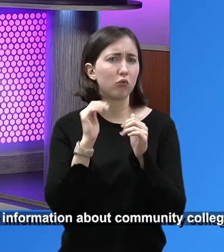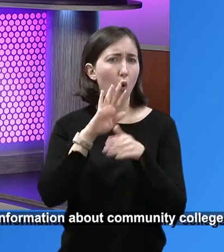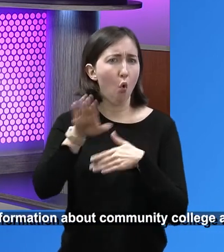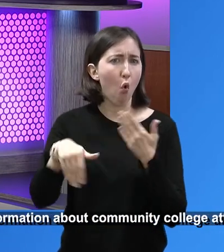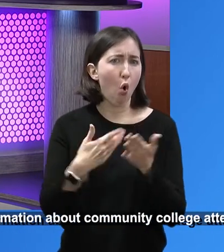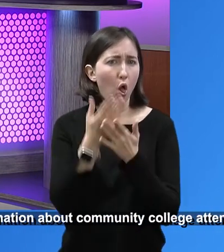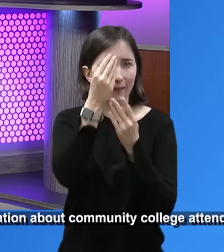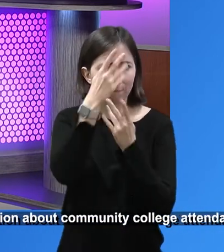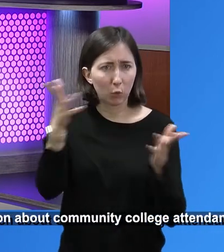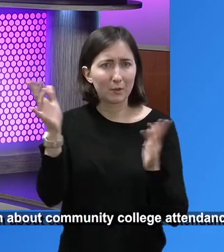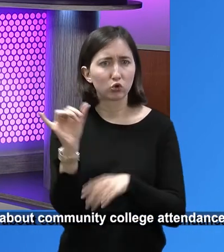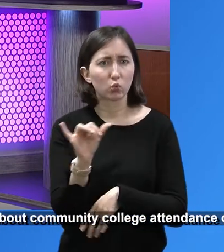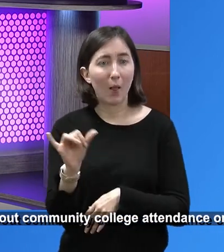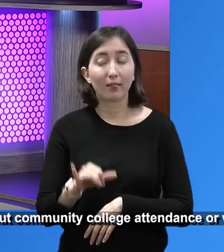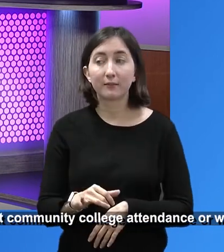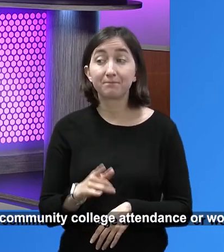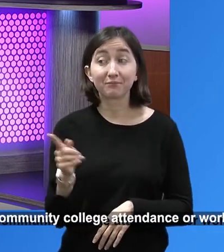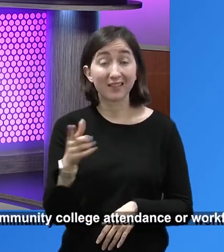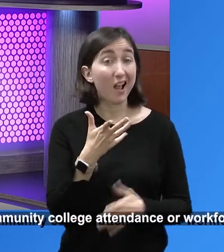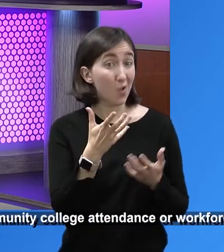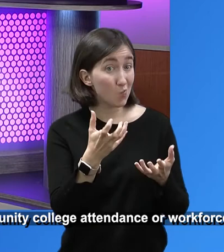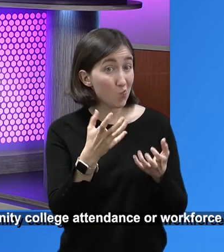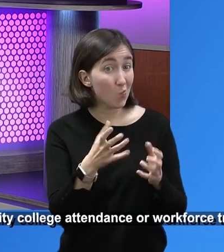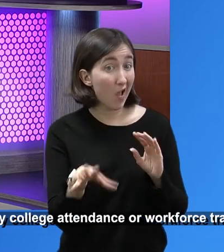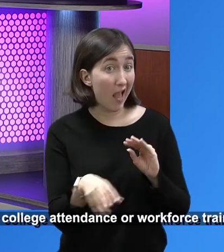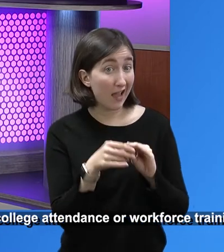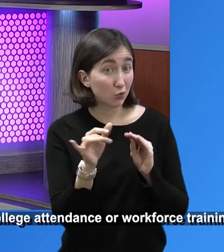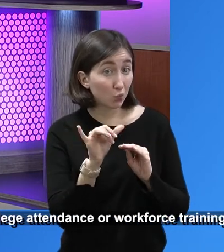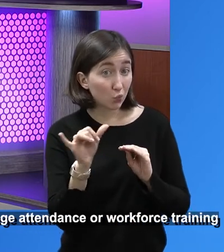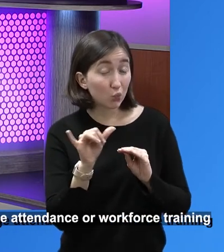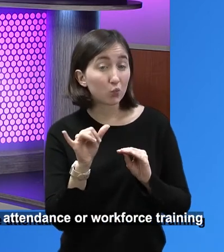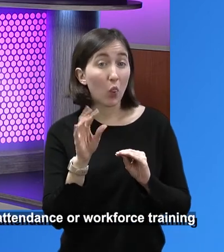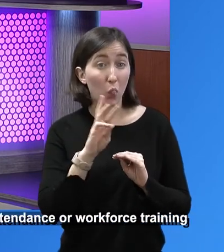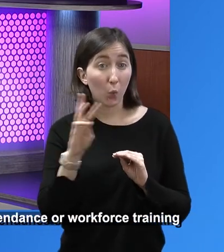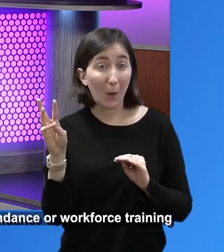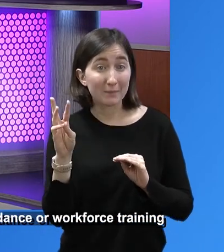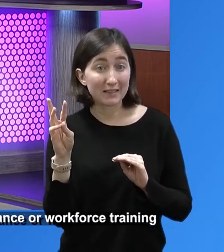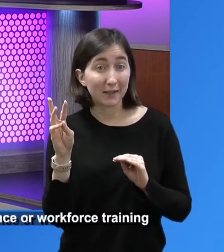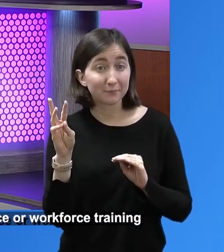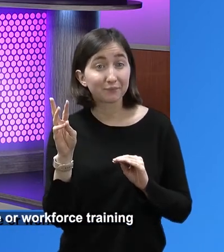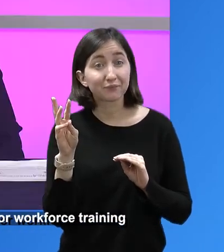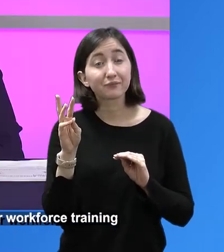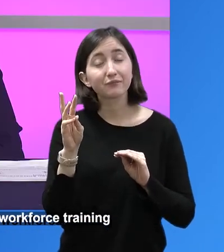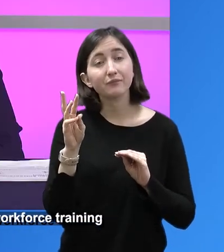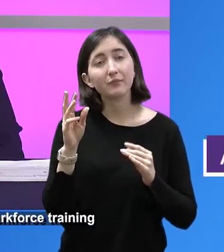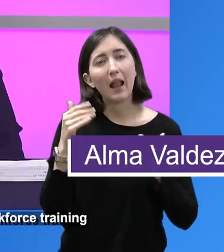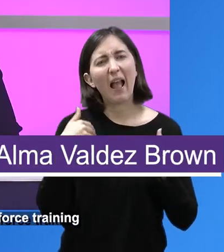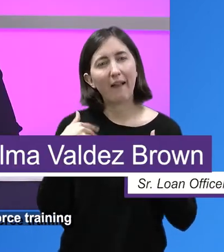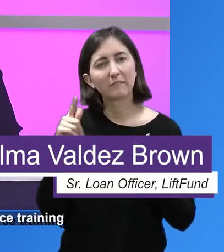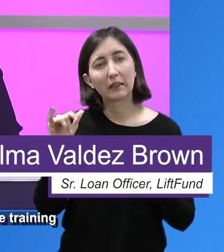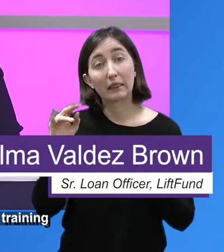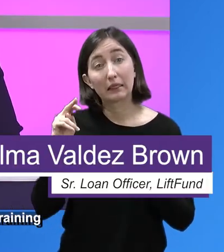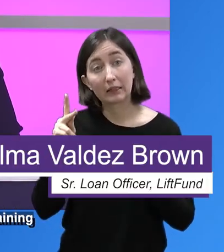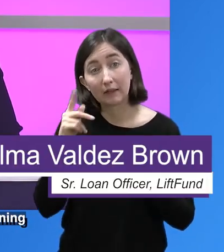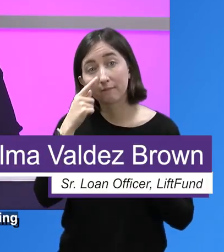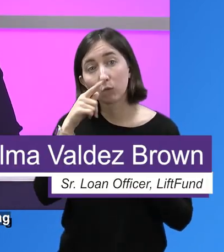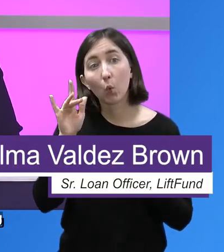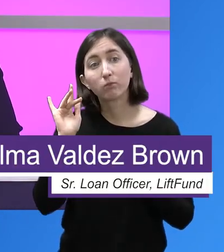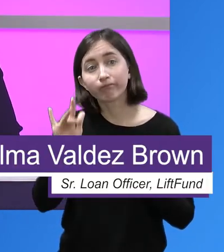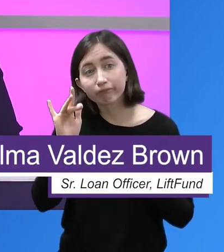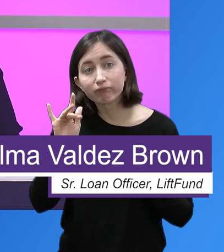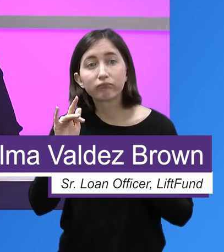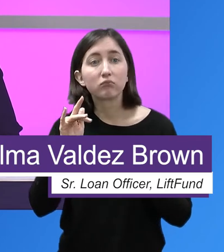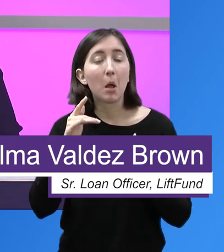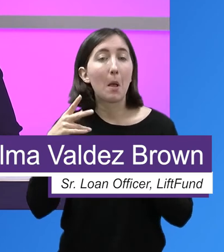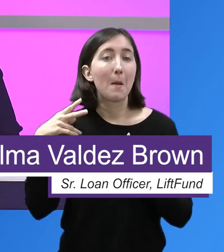that has all of these information as well. Right. Yeah. And if I can just add on the website LIFT Fund dot com, you're going to have